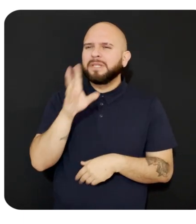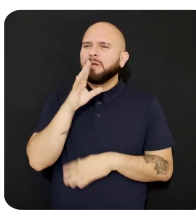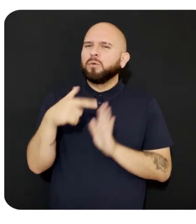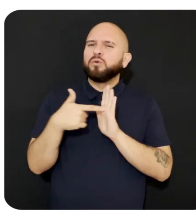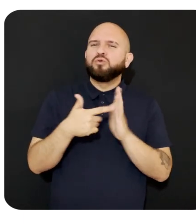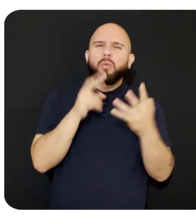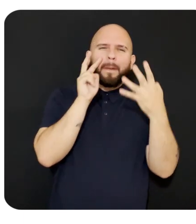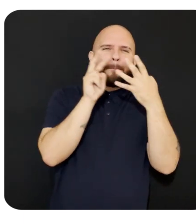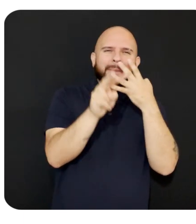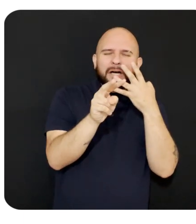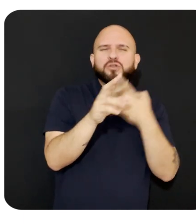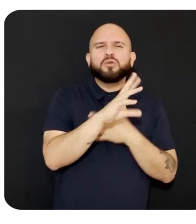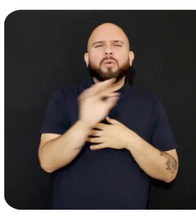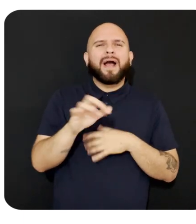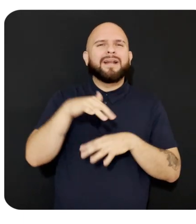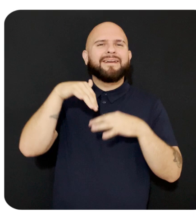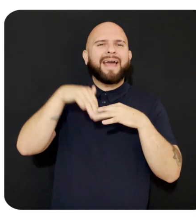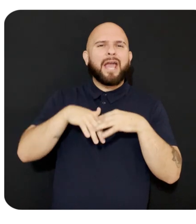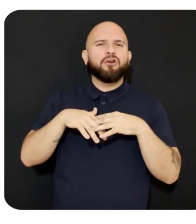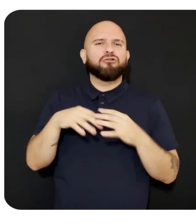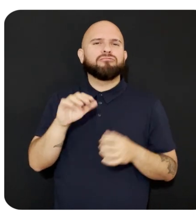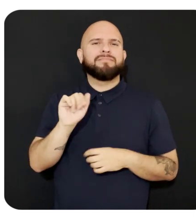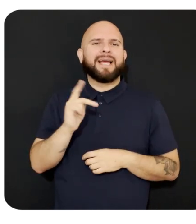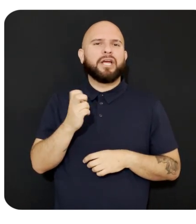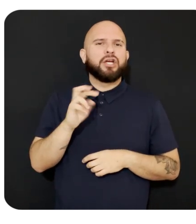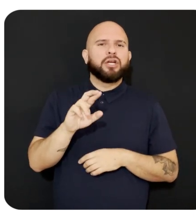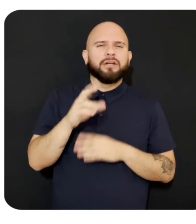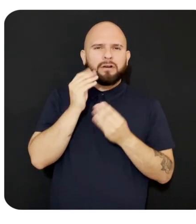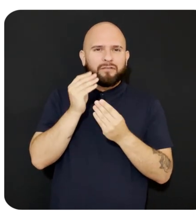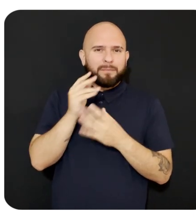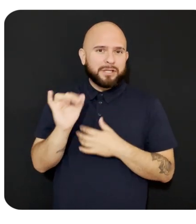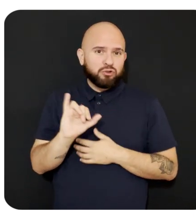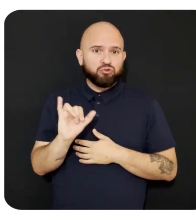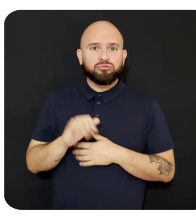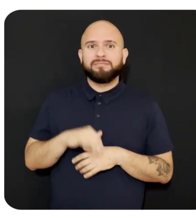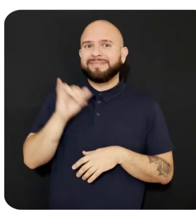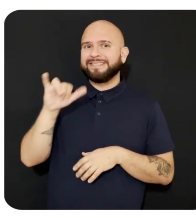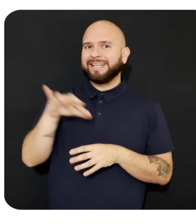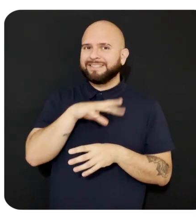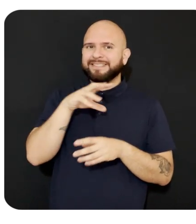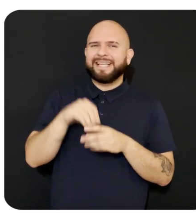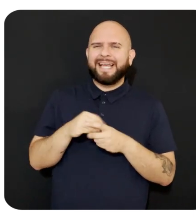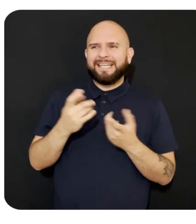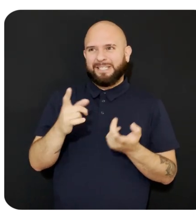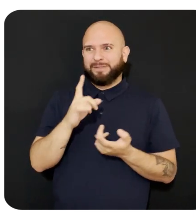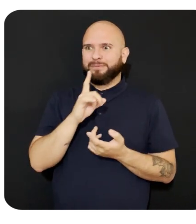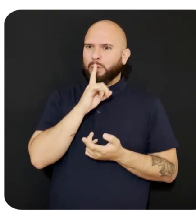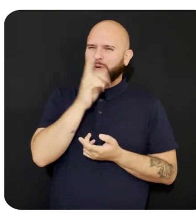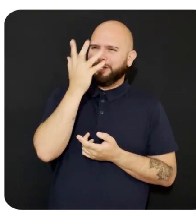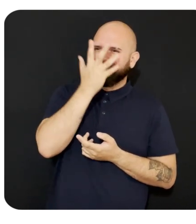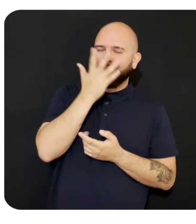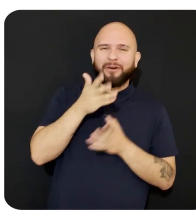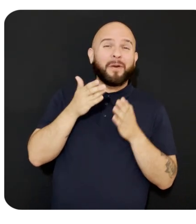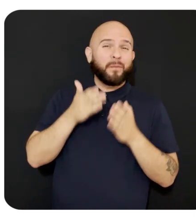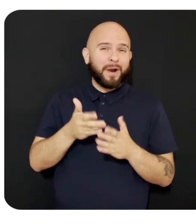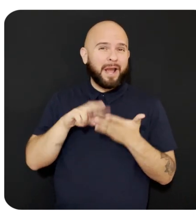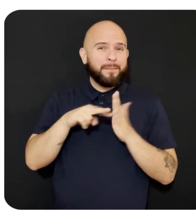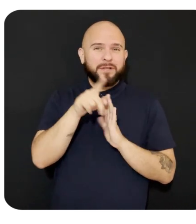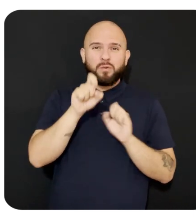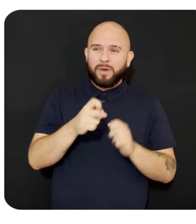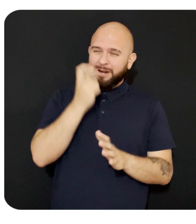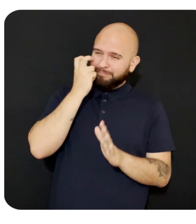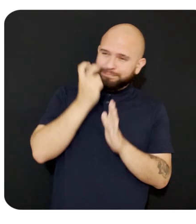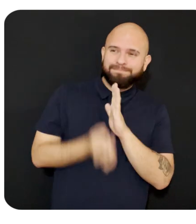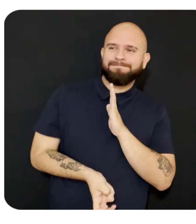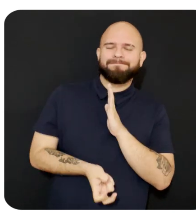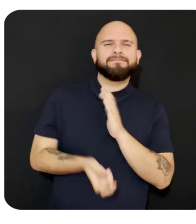and anchor information. These maps are captured and rendered in a photorealistic way so that you can be immersed with a